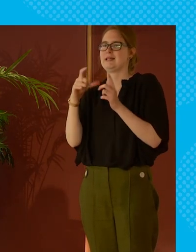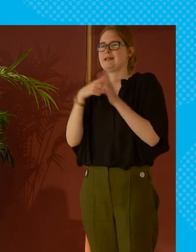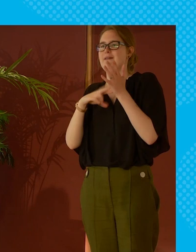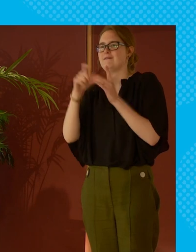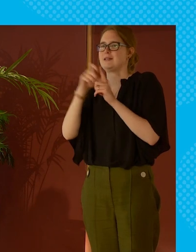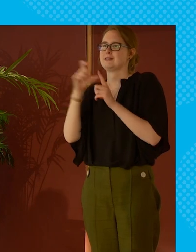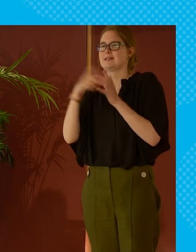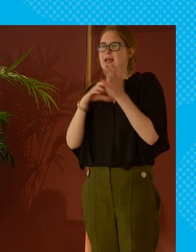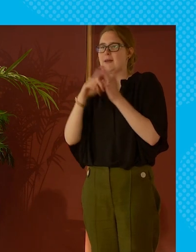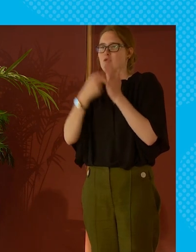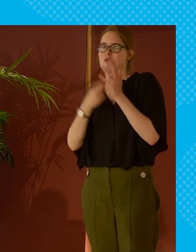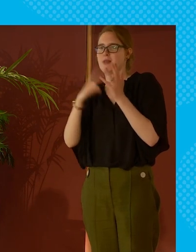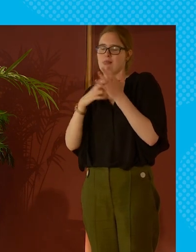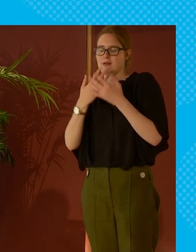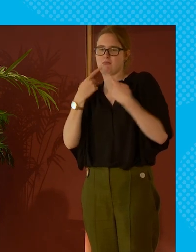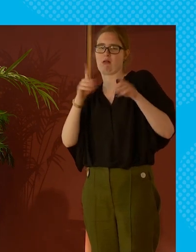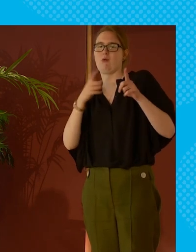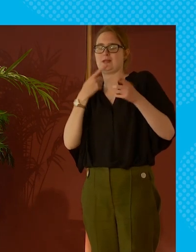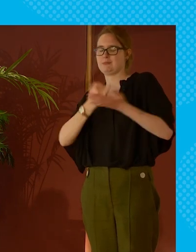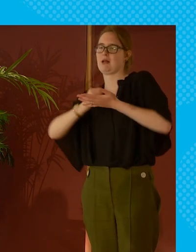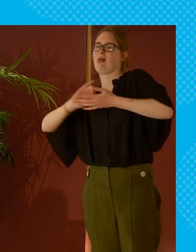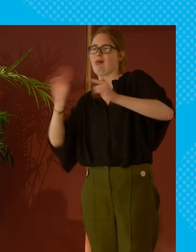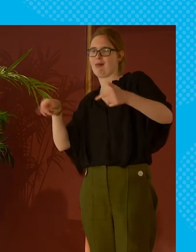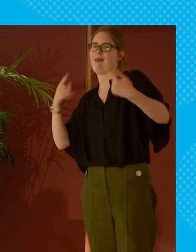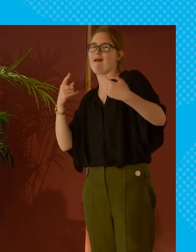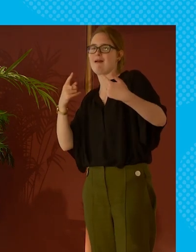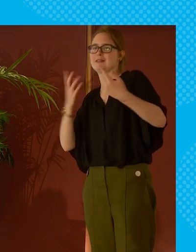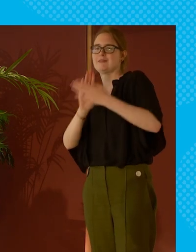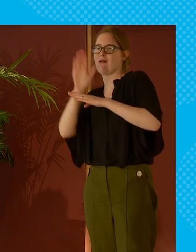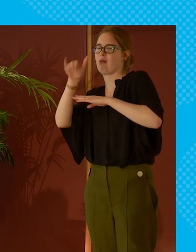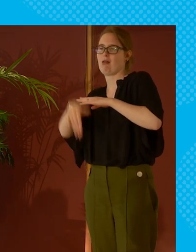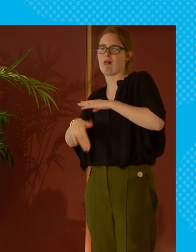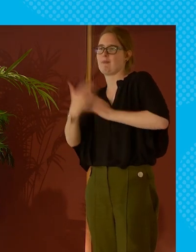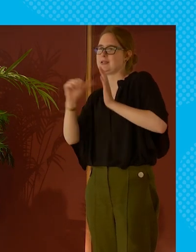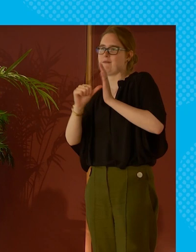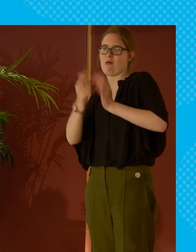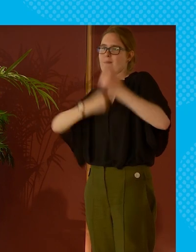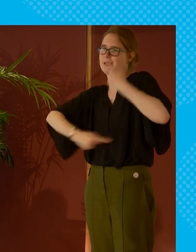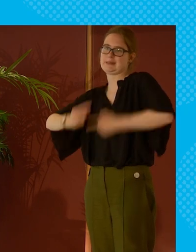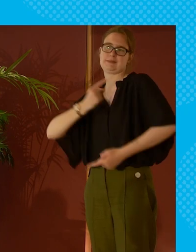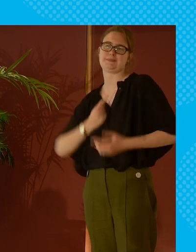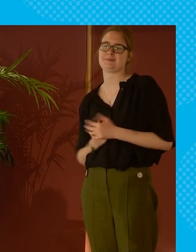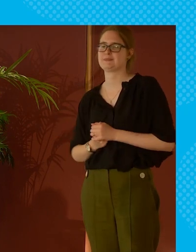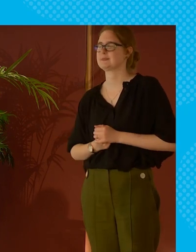cameron used to push it's so vital that we push against that because if we go over that tipping point it's a hell of a long journey back